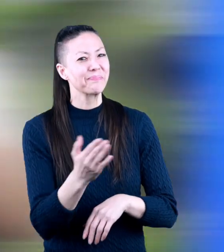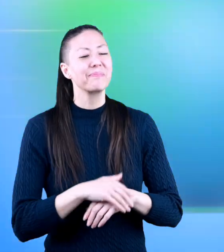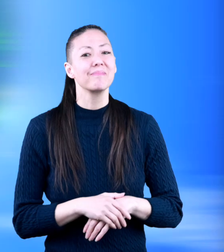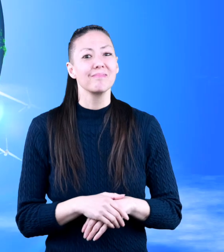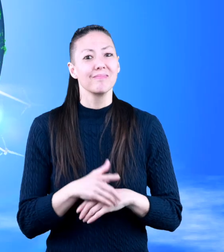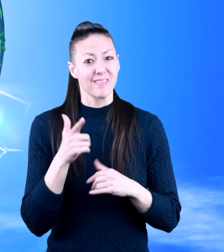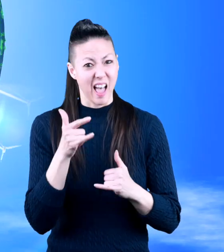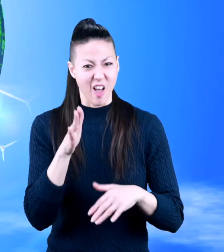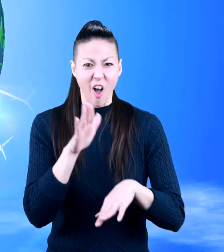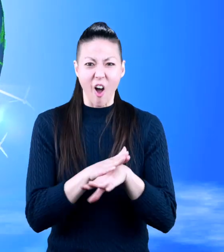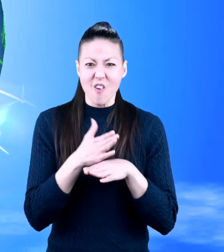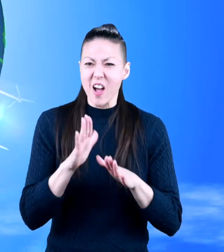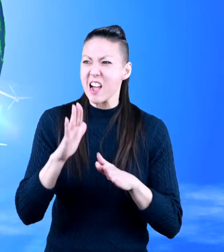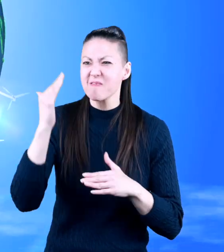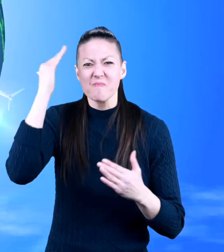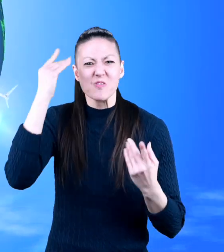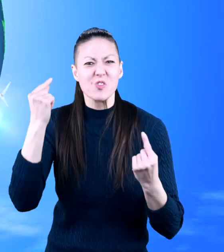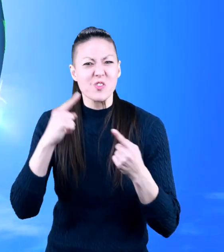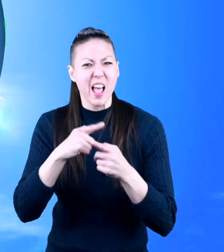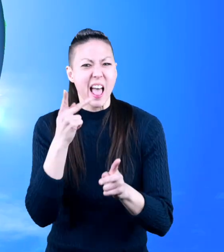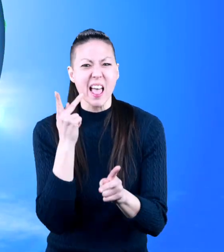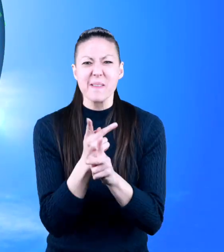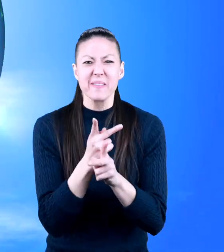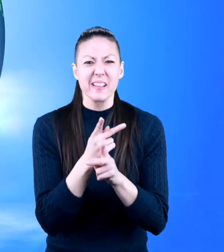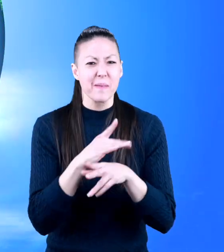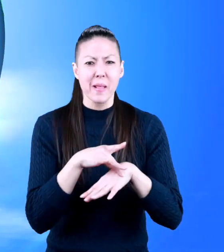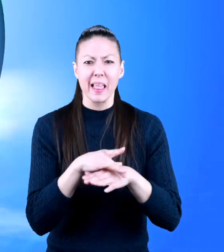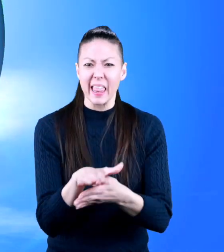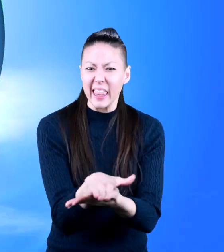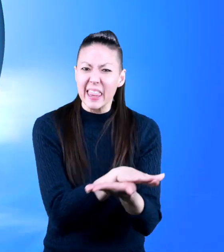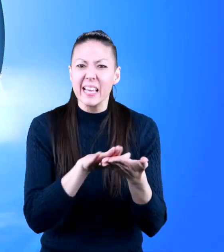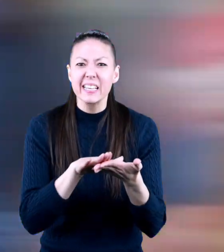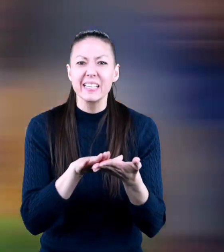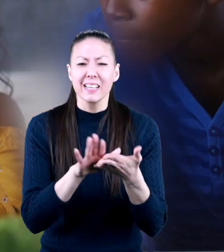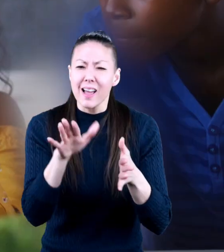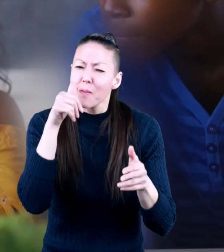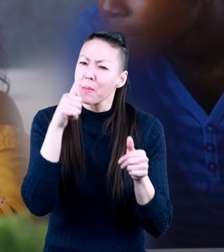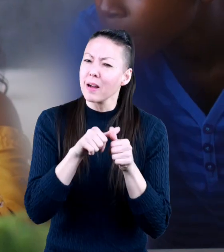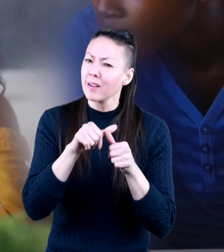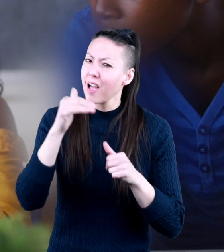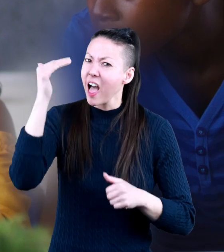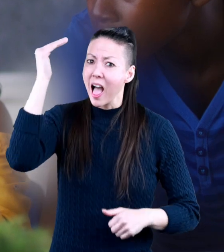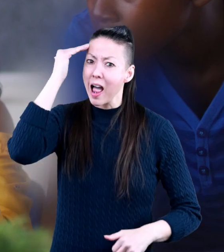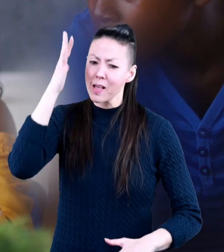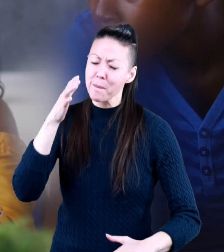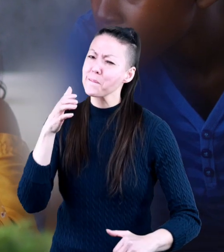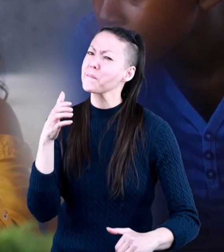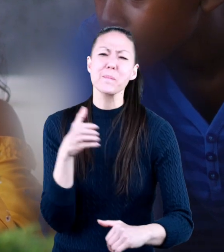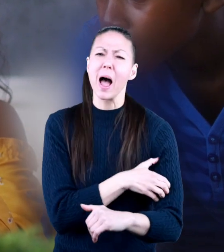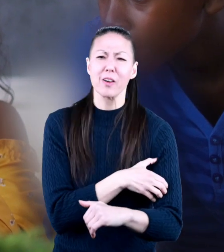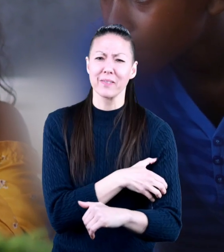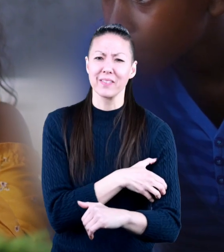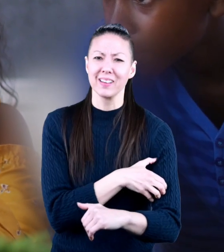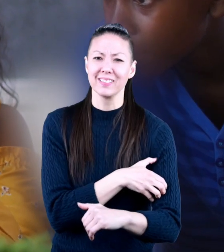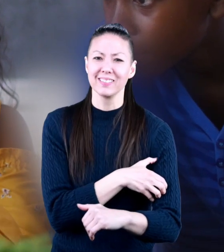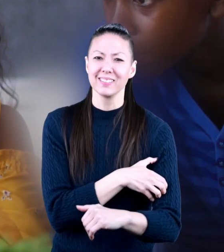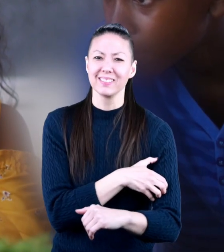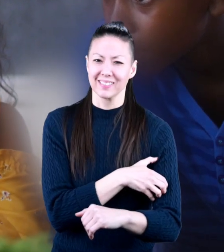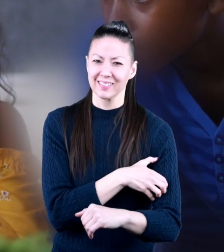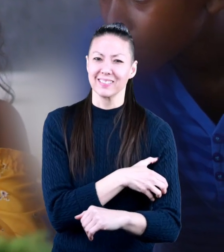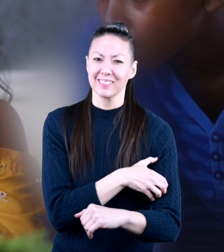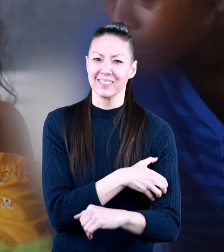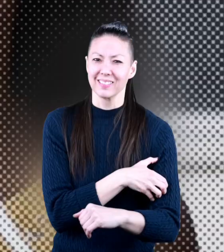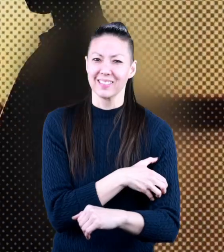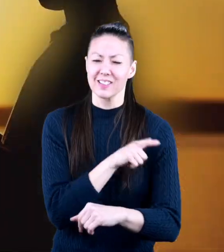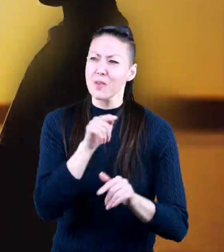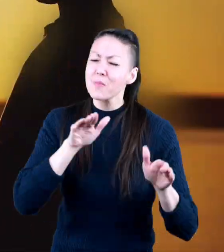you're well on your way to helping our planet stay clean remember knowledge is power